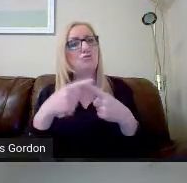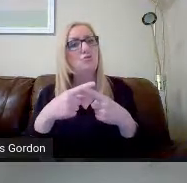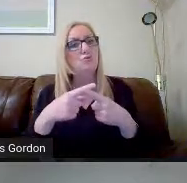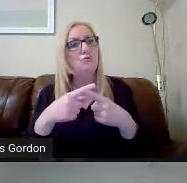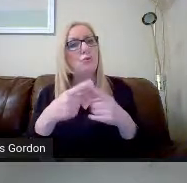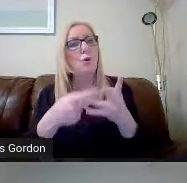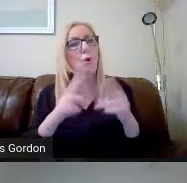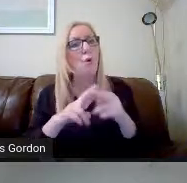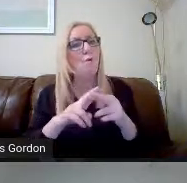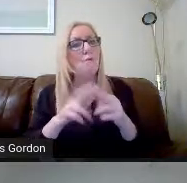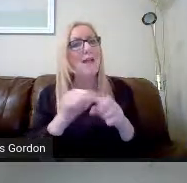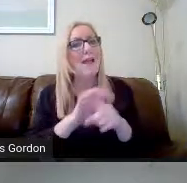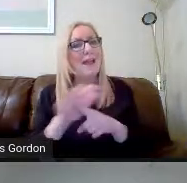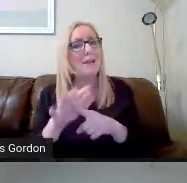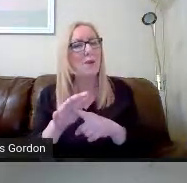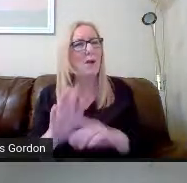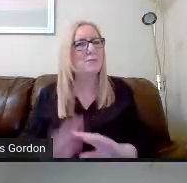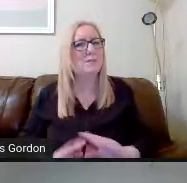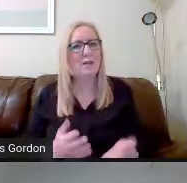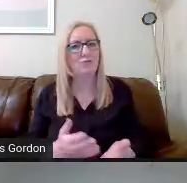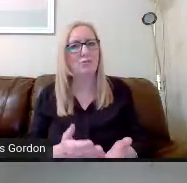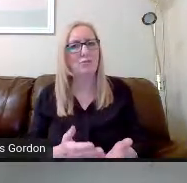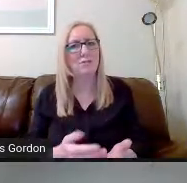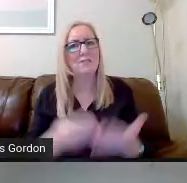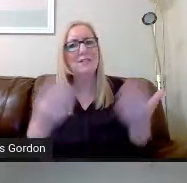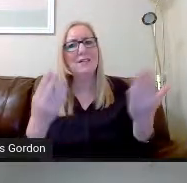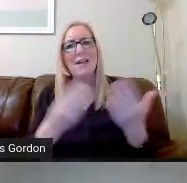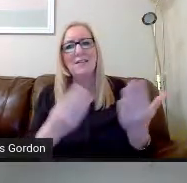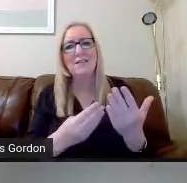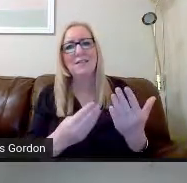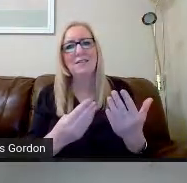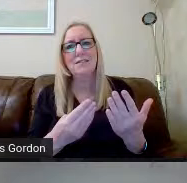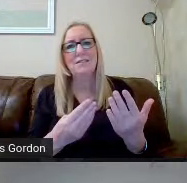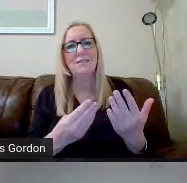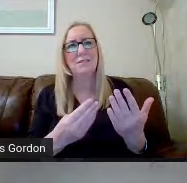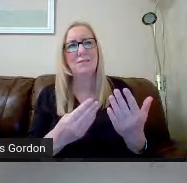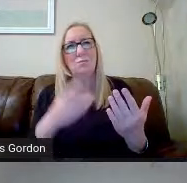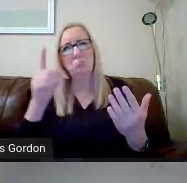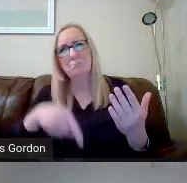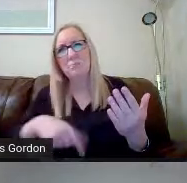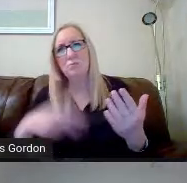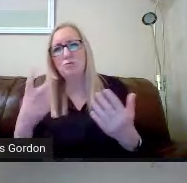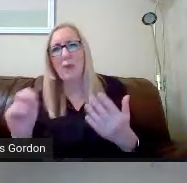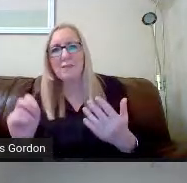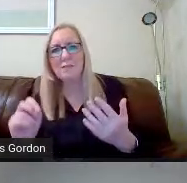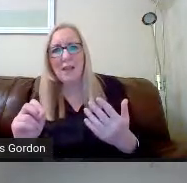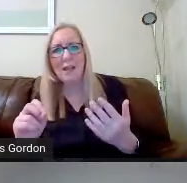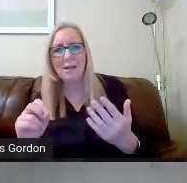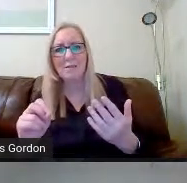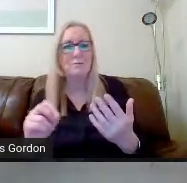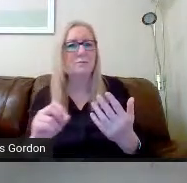in 19-20. This is the third session for Duke of Edinburgh.